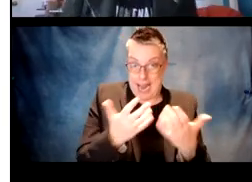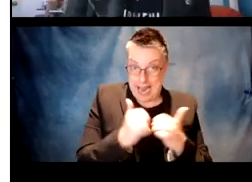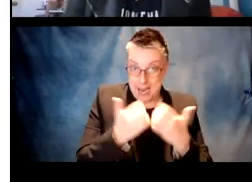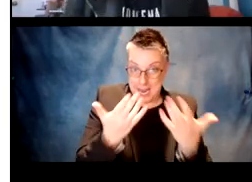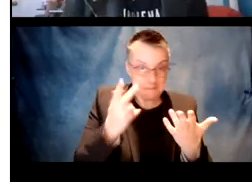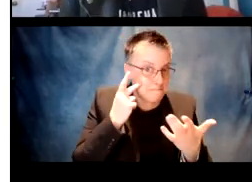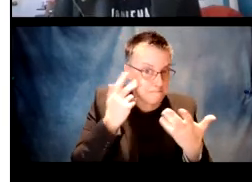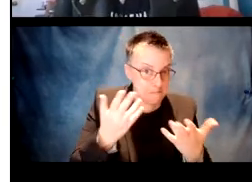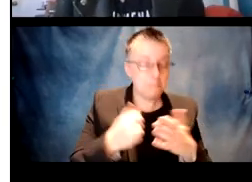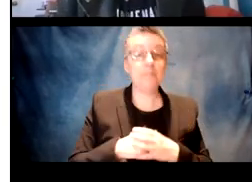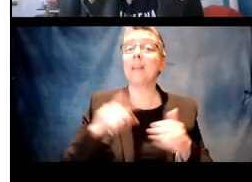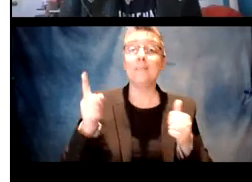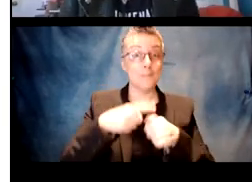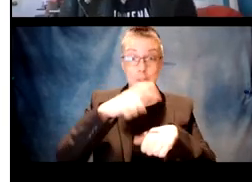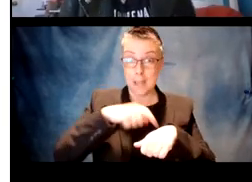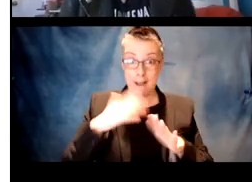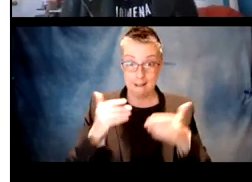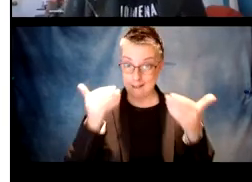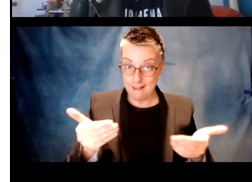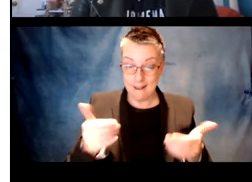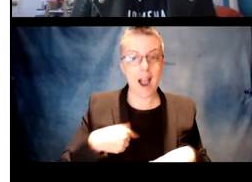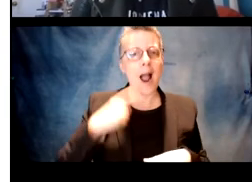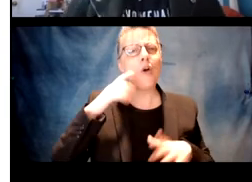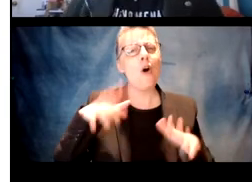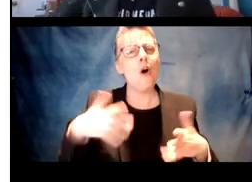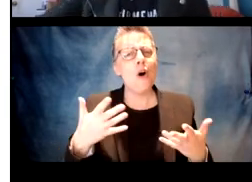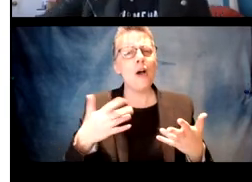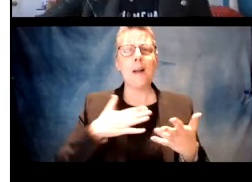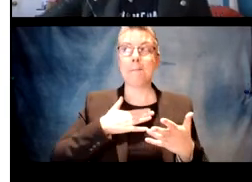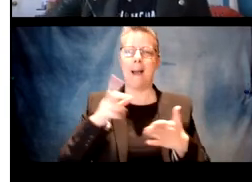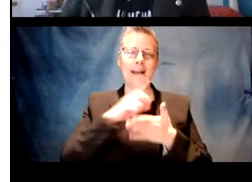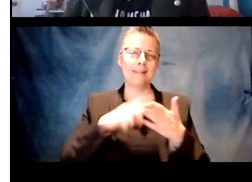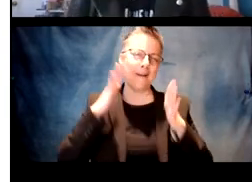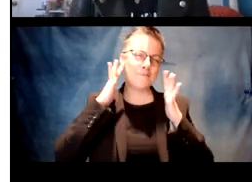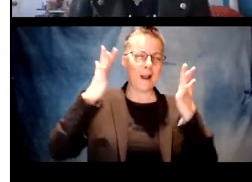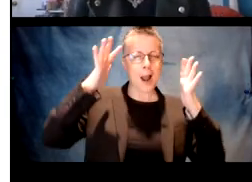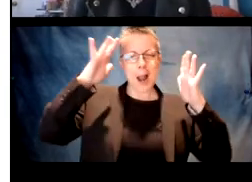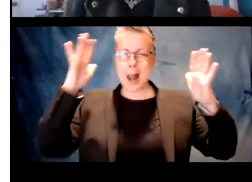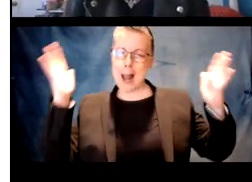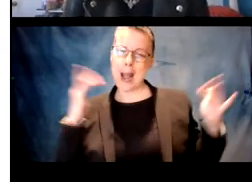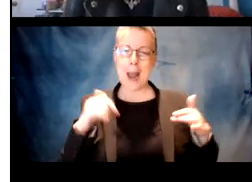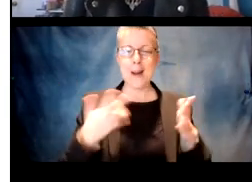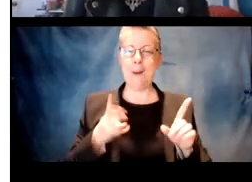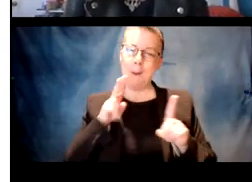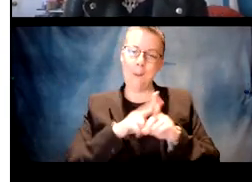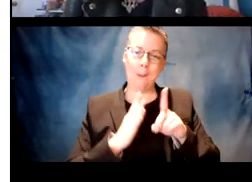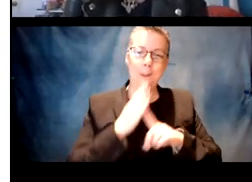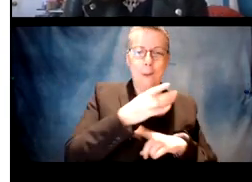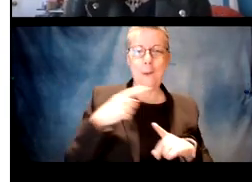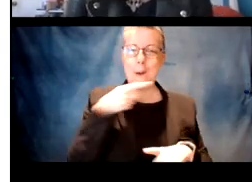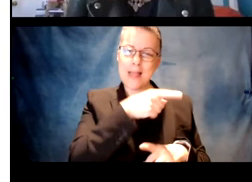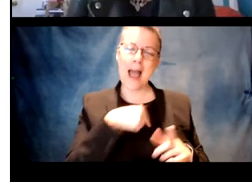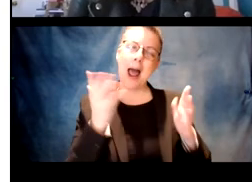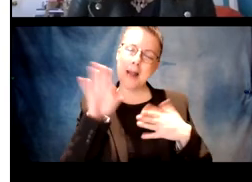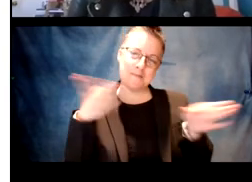the correct counterpart? So when I first did this, I thought, you know, my